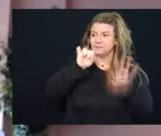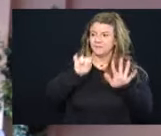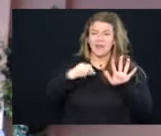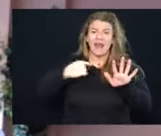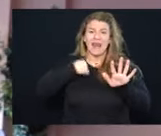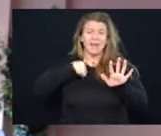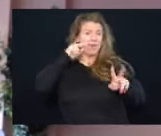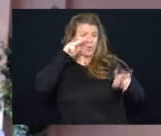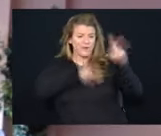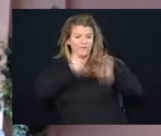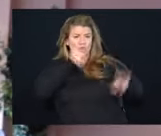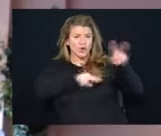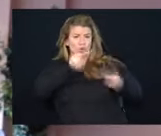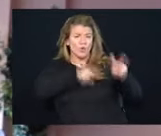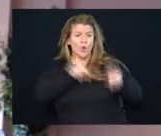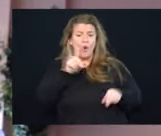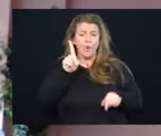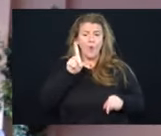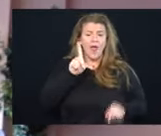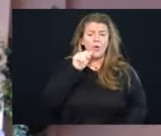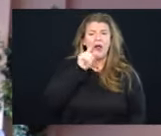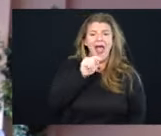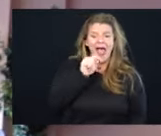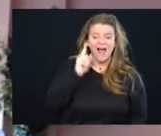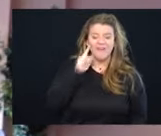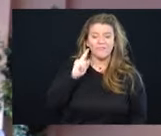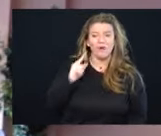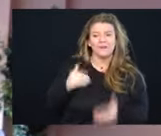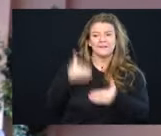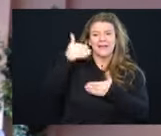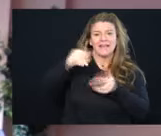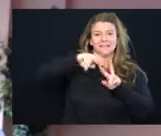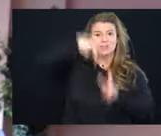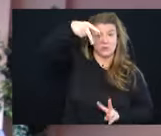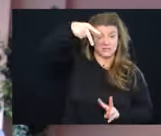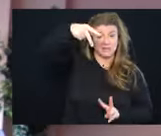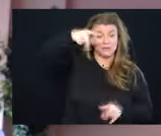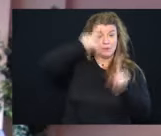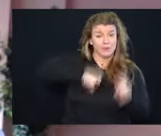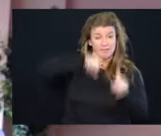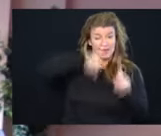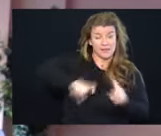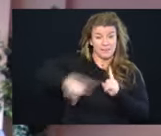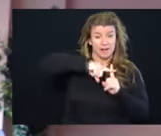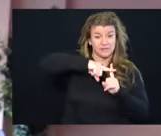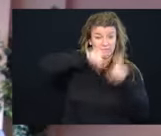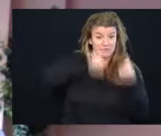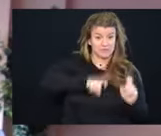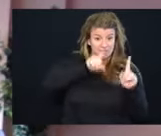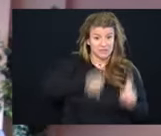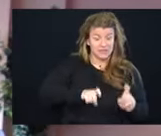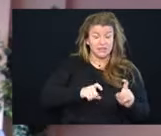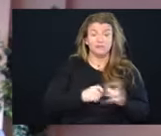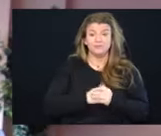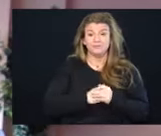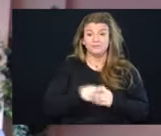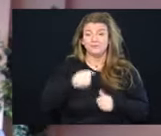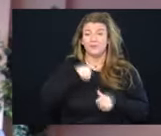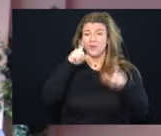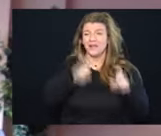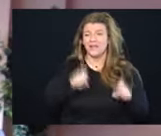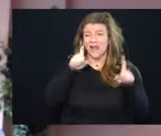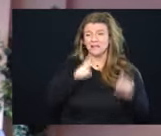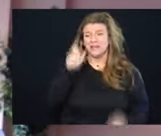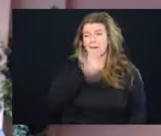related to our, our next generation sequencing of all of the positive viruses. We test about 10%